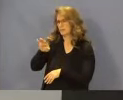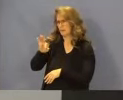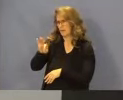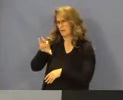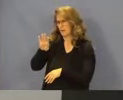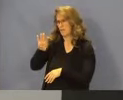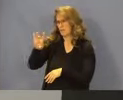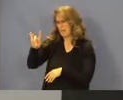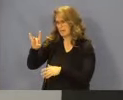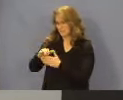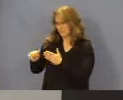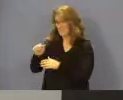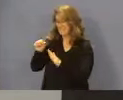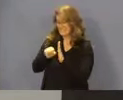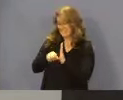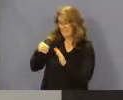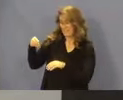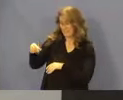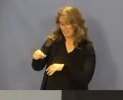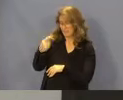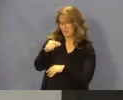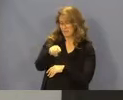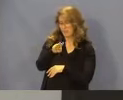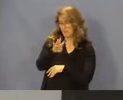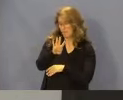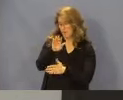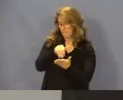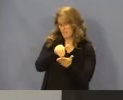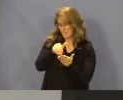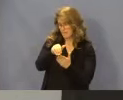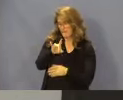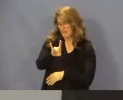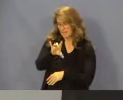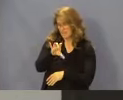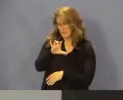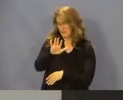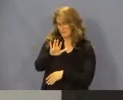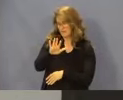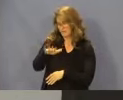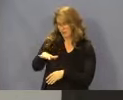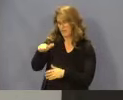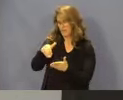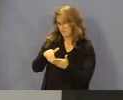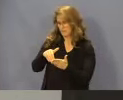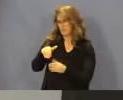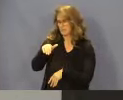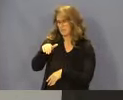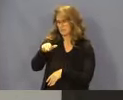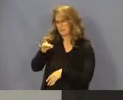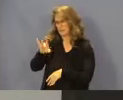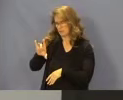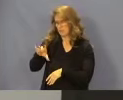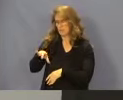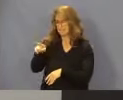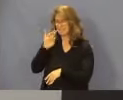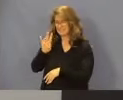state funds of $4,855,862. There are 77